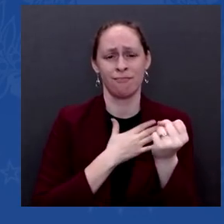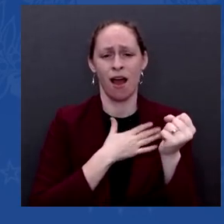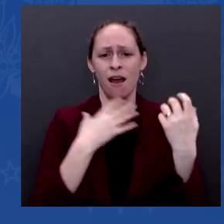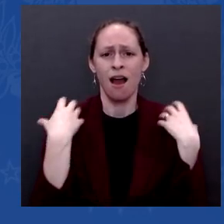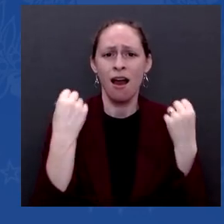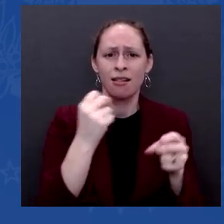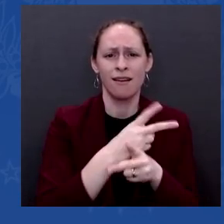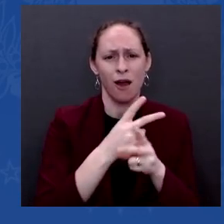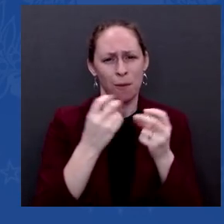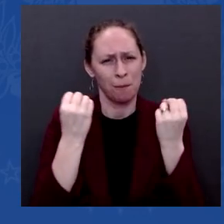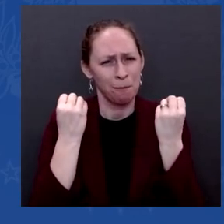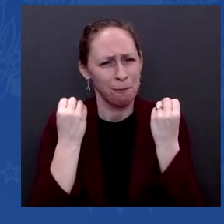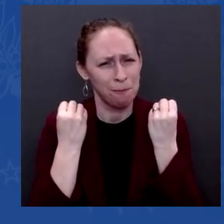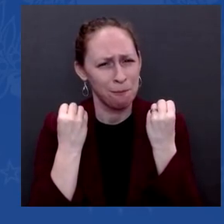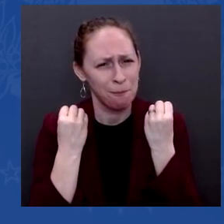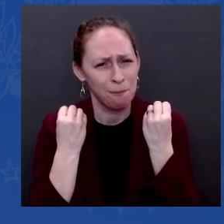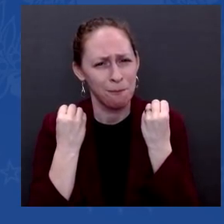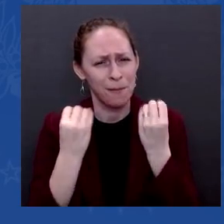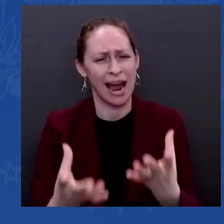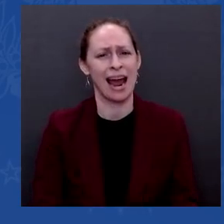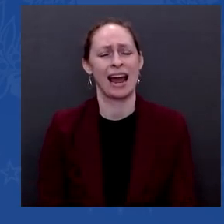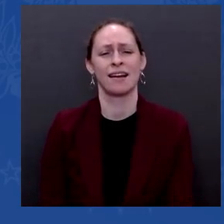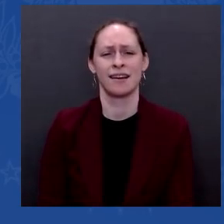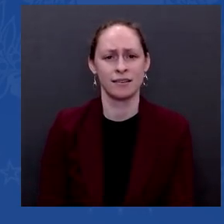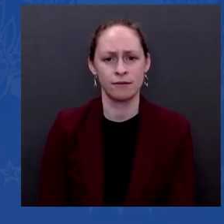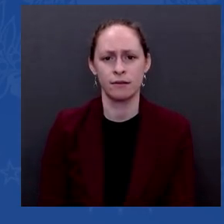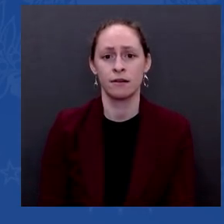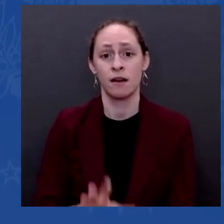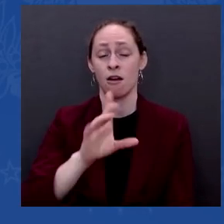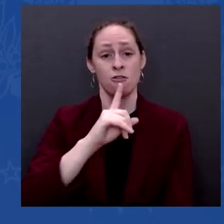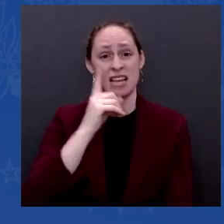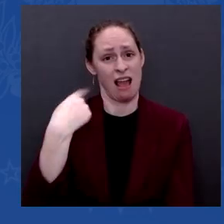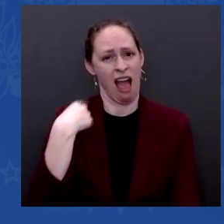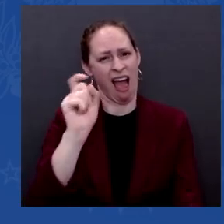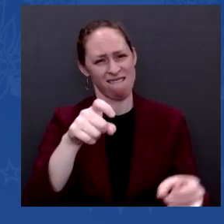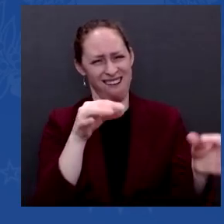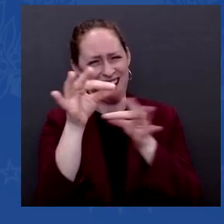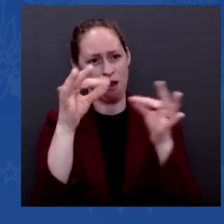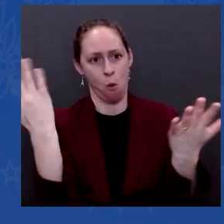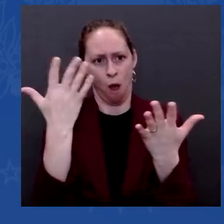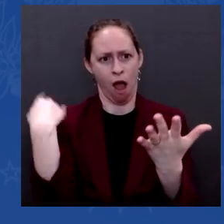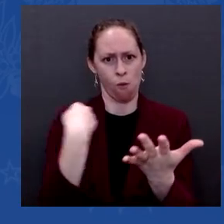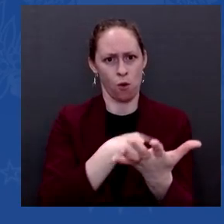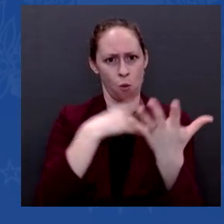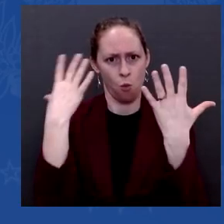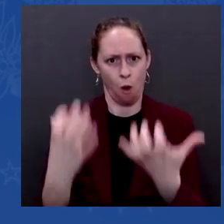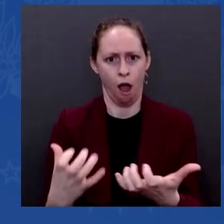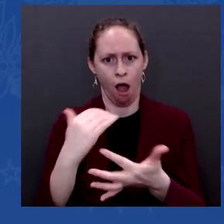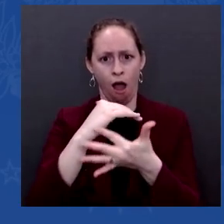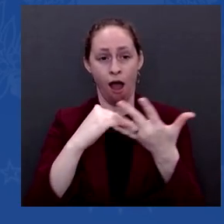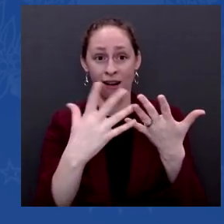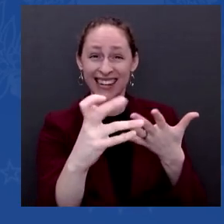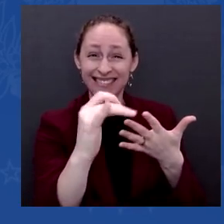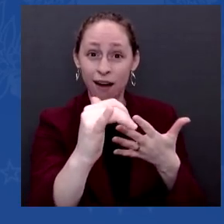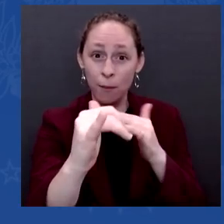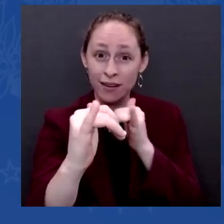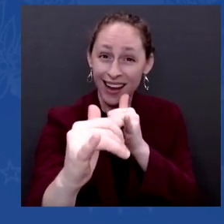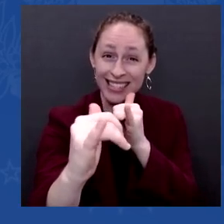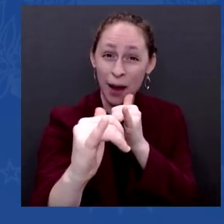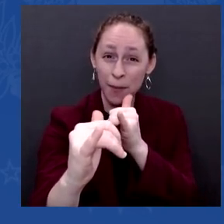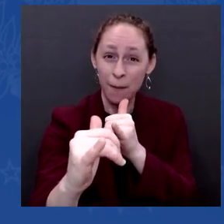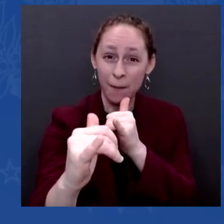what the other team's not for. Look, we knew all along that a lot of this was going to be an uphill fight.